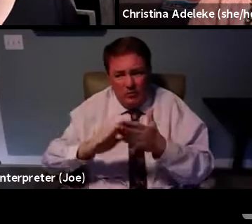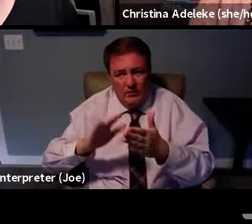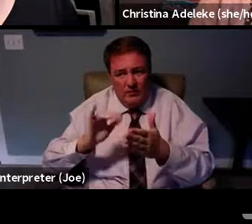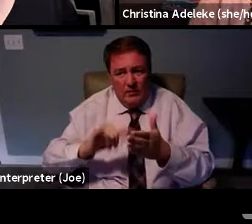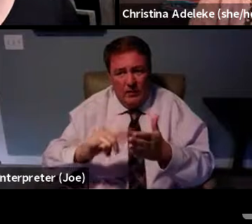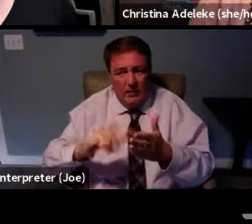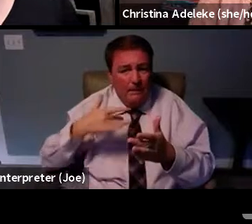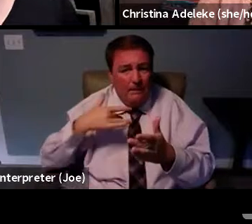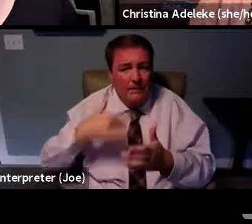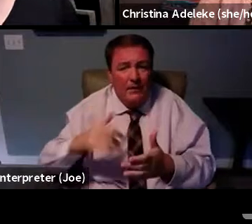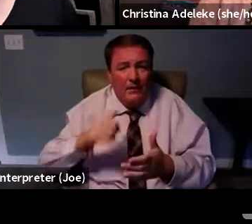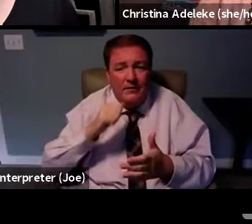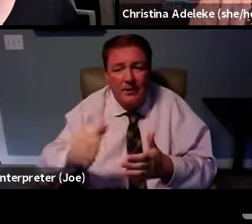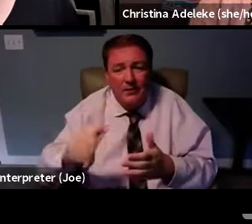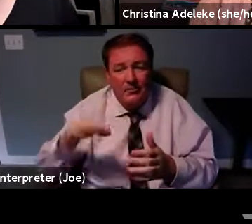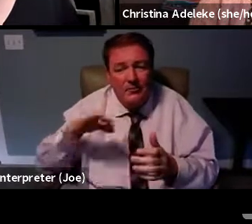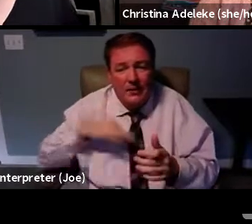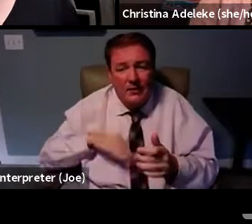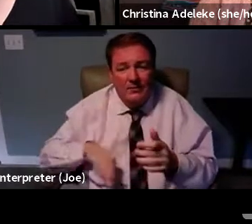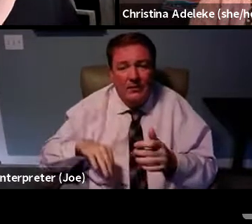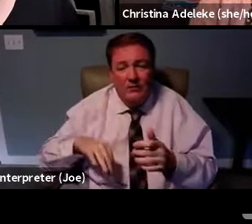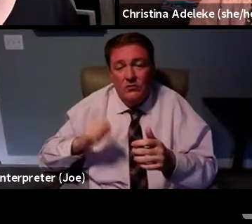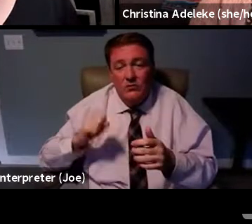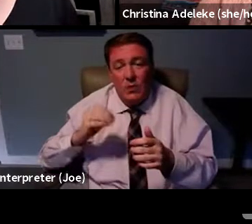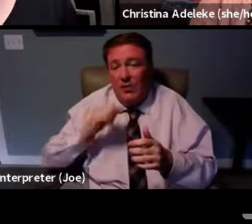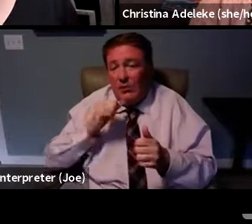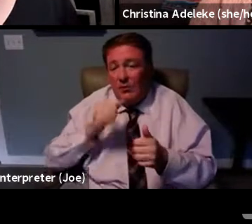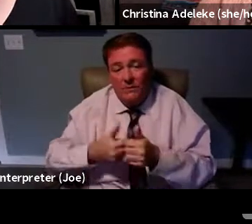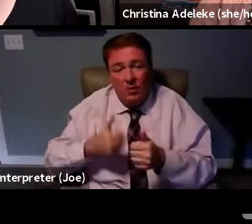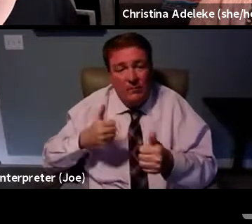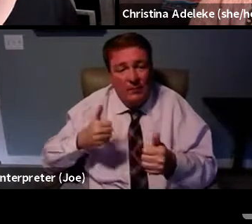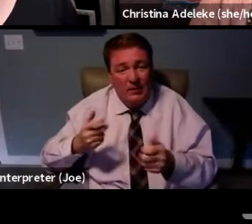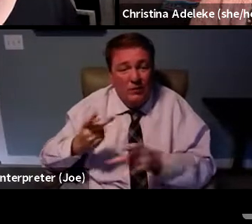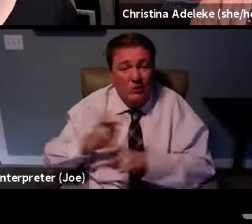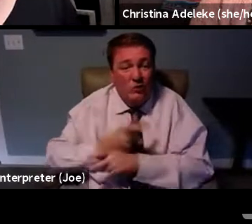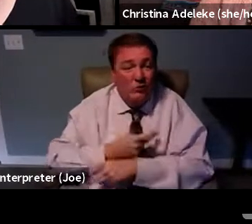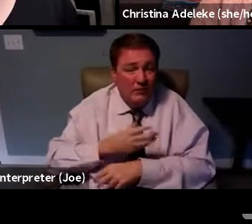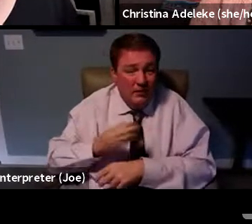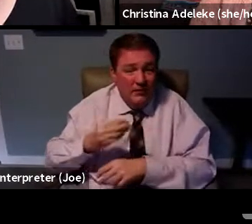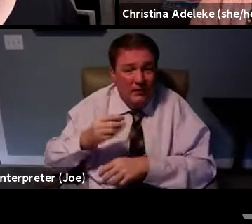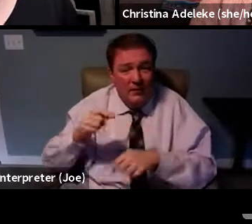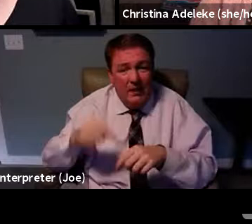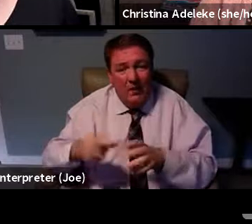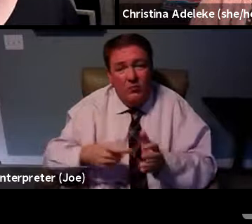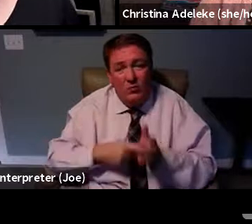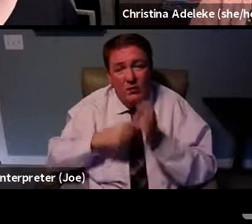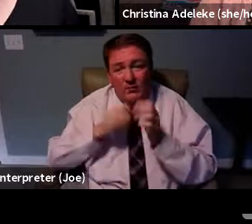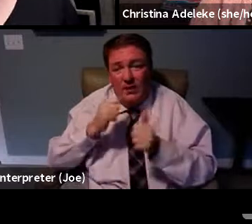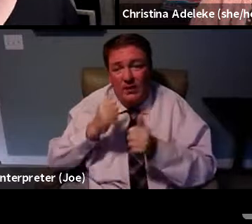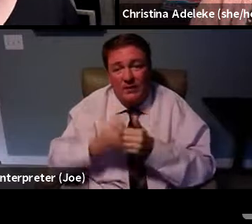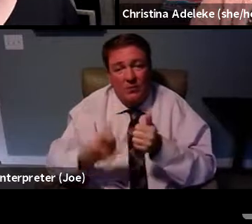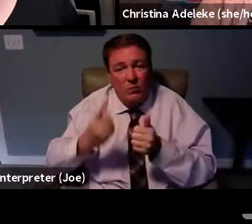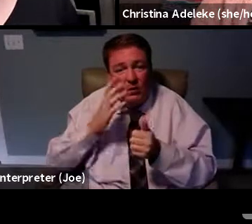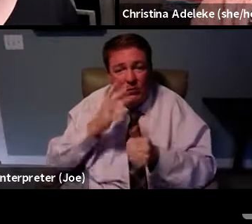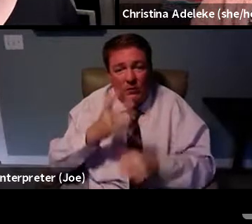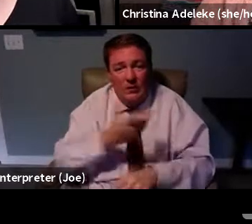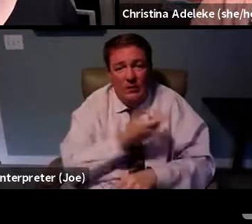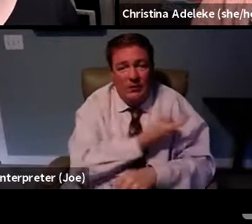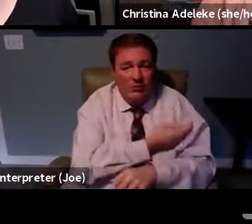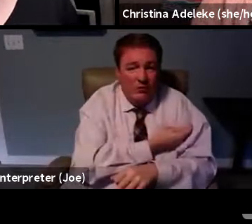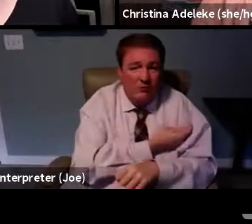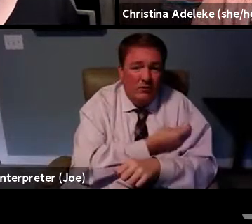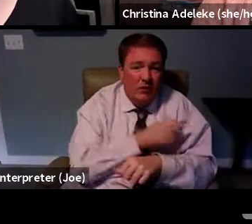benefit from it or they would fall behind. And, you know, this requires not everybody's going to be able to get an injection